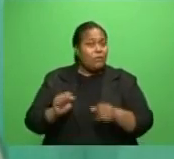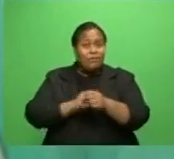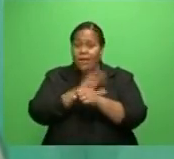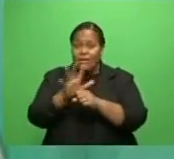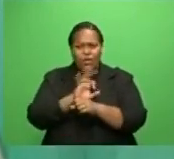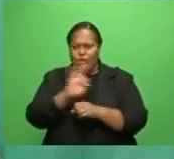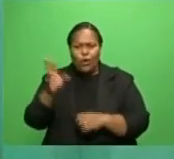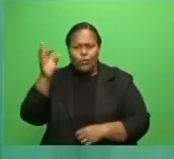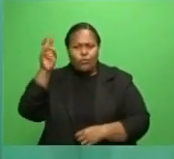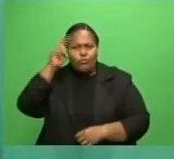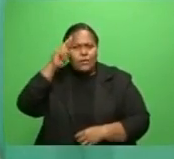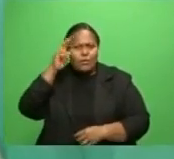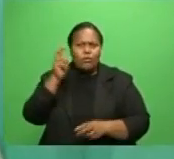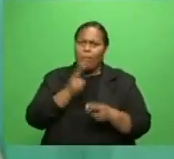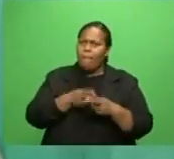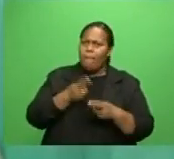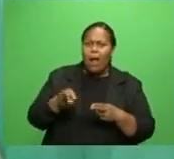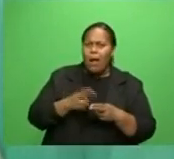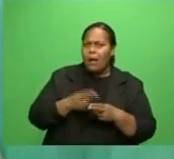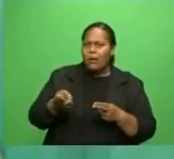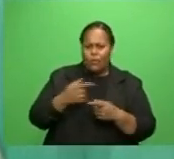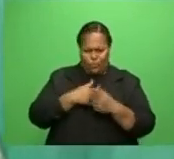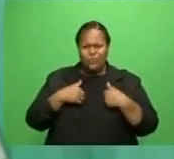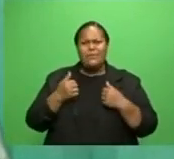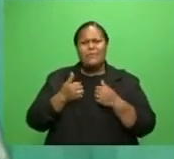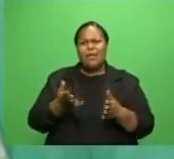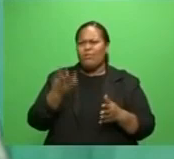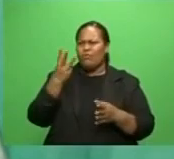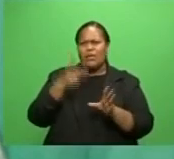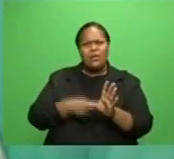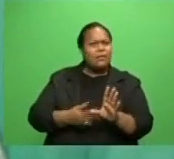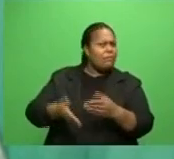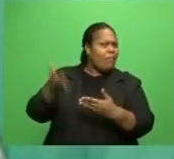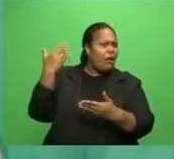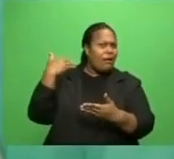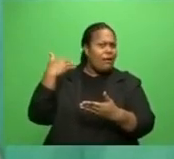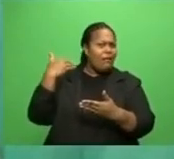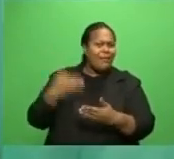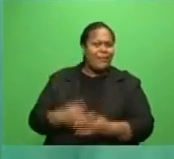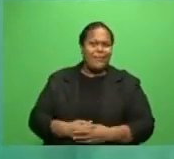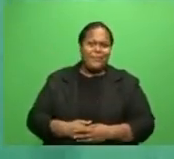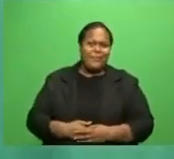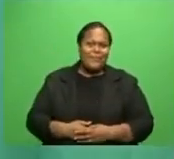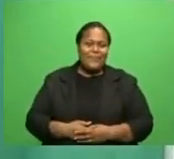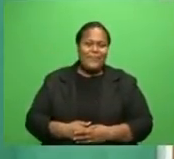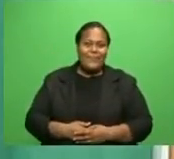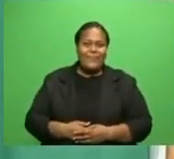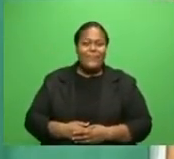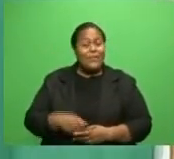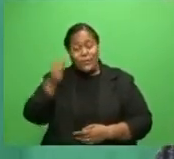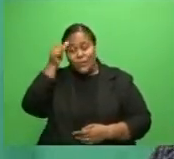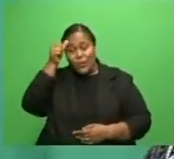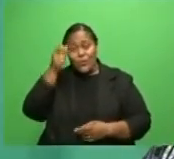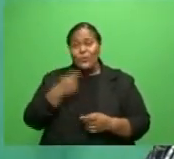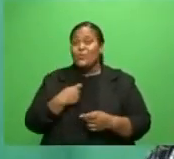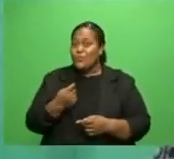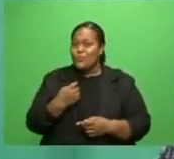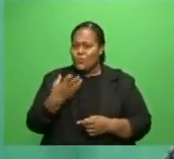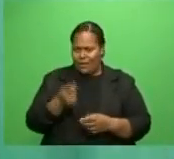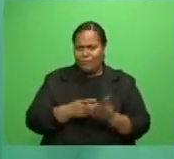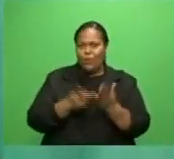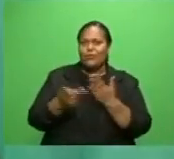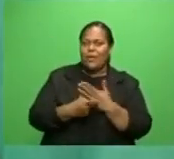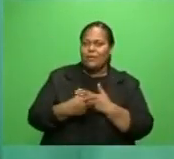planting because we have started somewhere three years back and now very soon we have more projects coming in